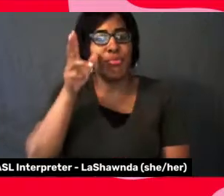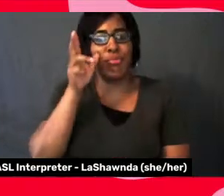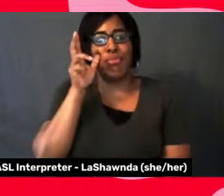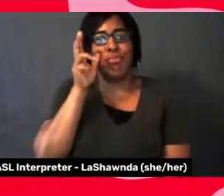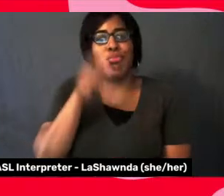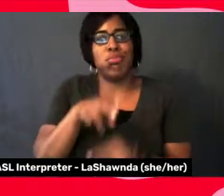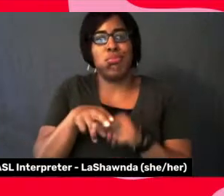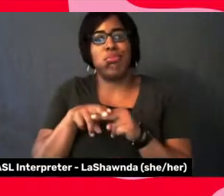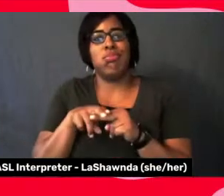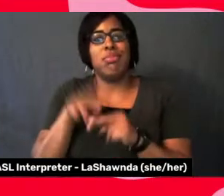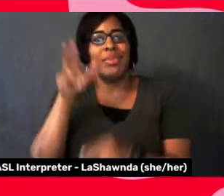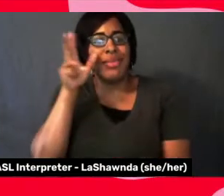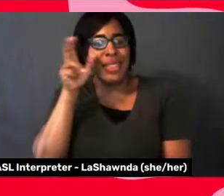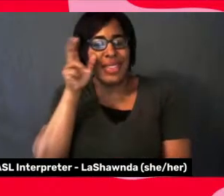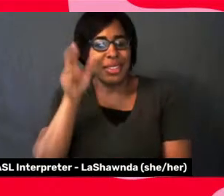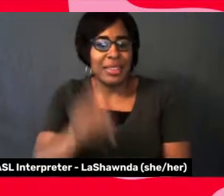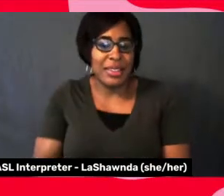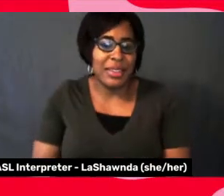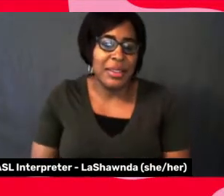Um, um,